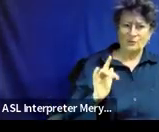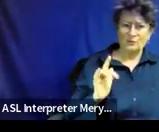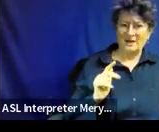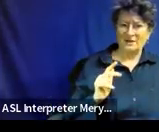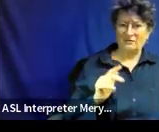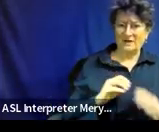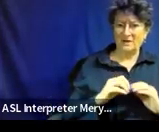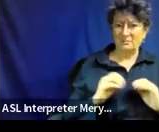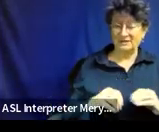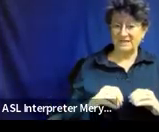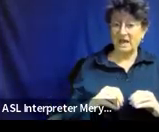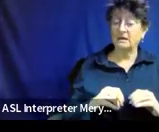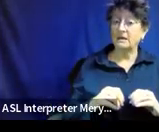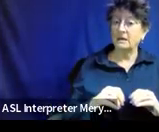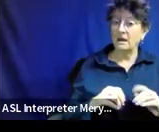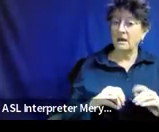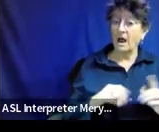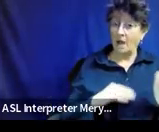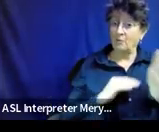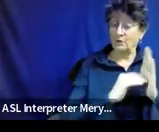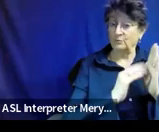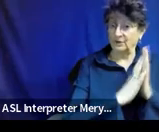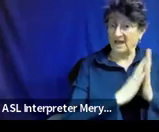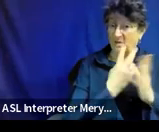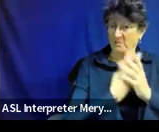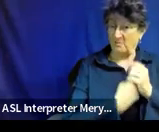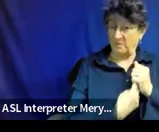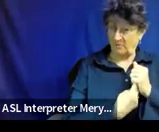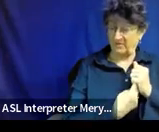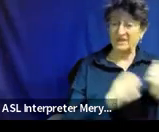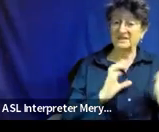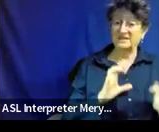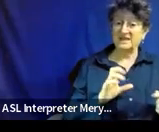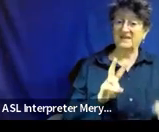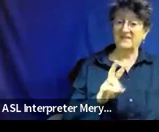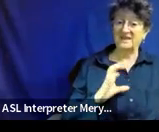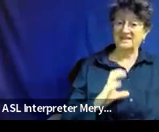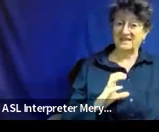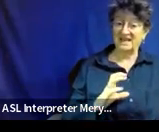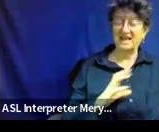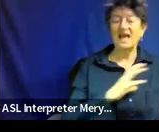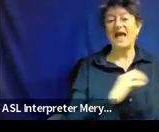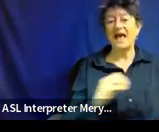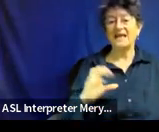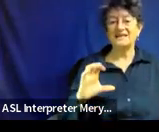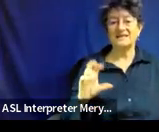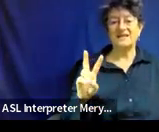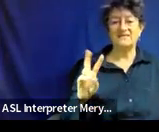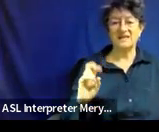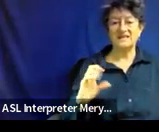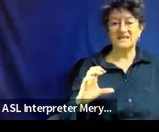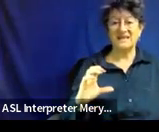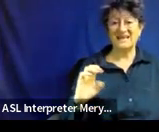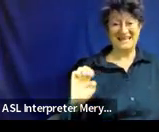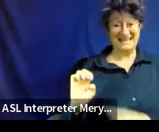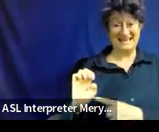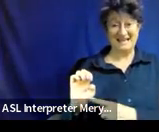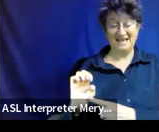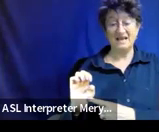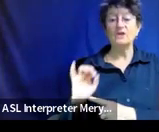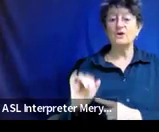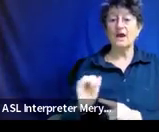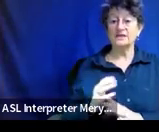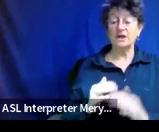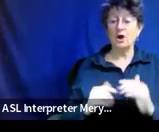both of these things in the present level, both the CVC and the CVCE. So it has the prerequisite and the baseline